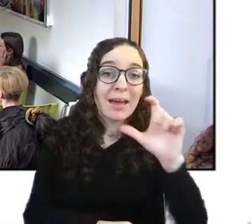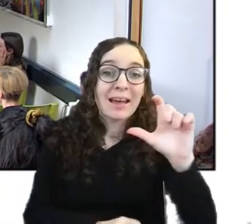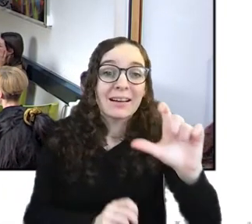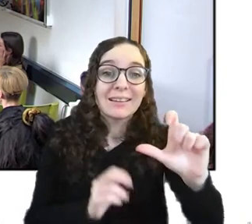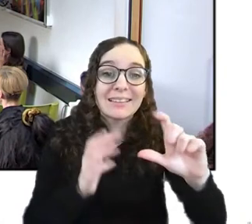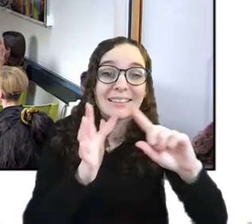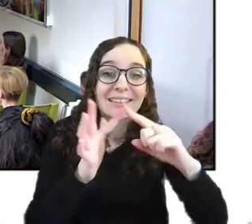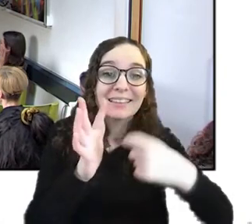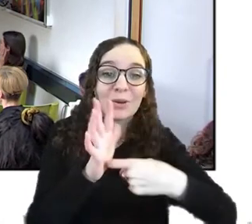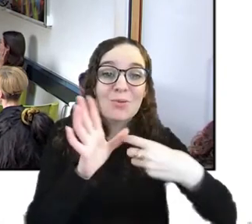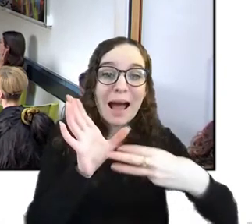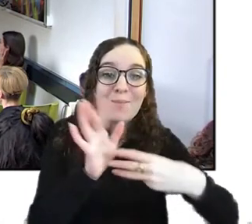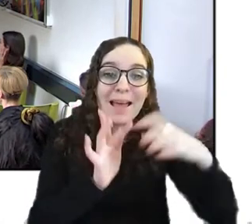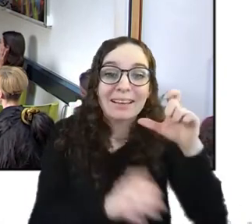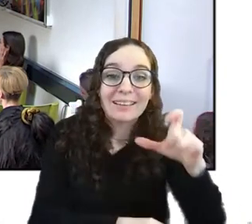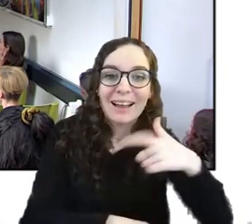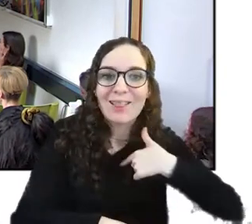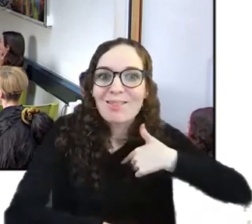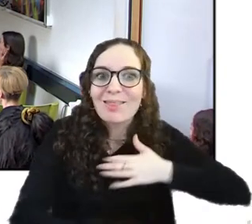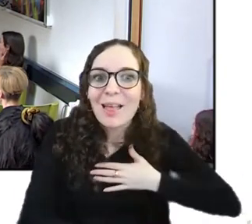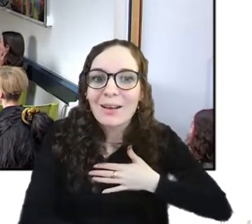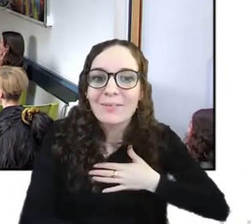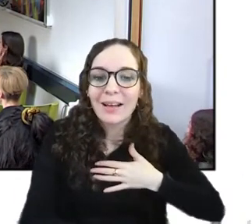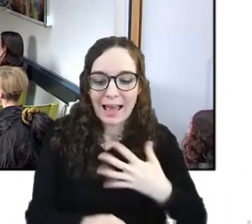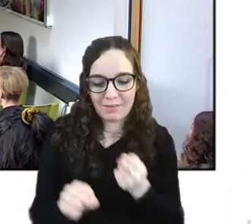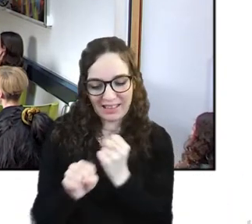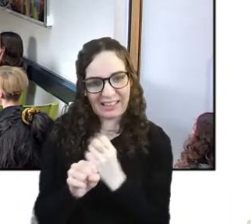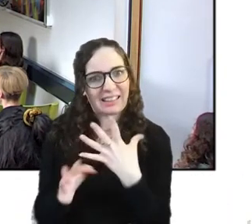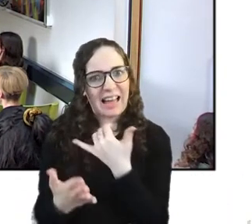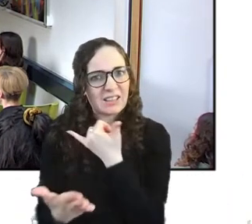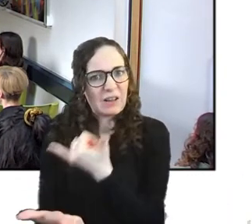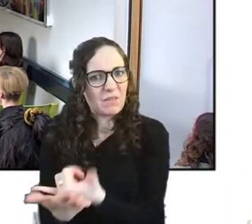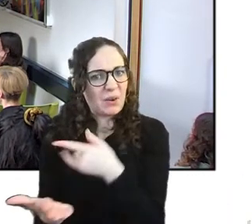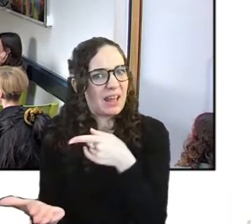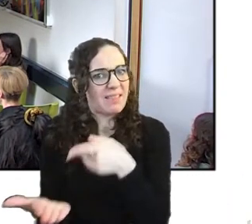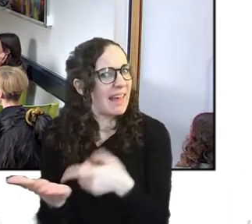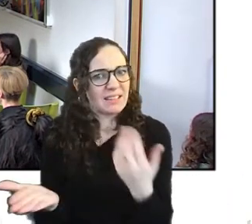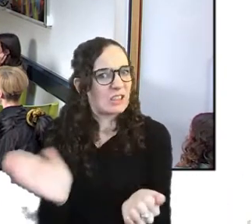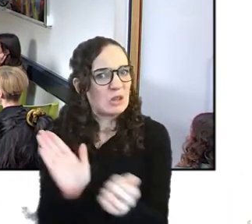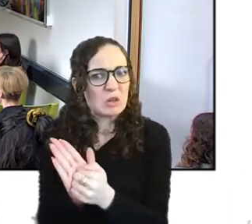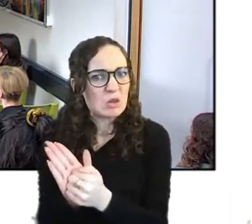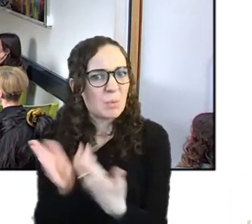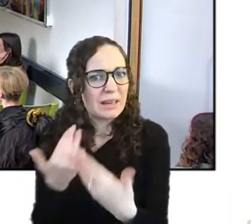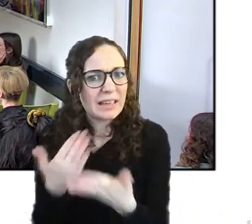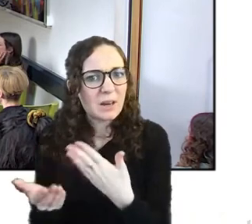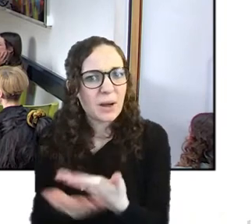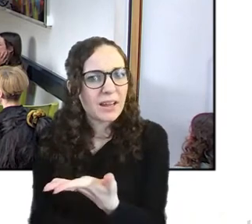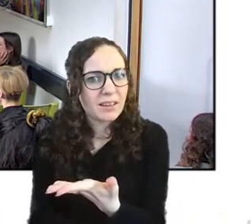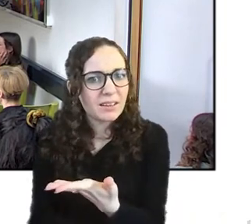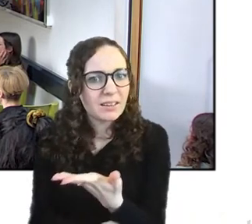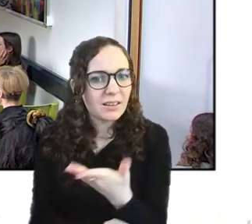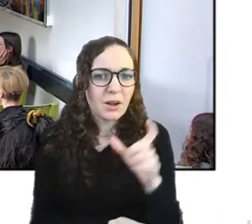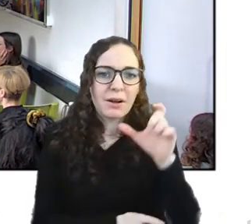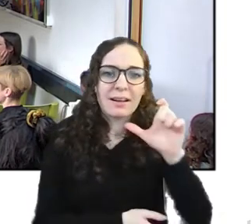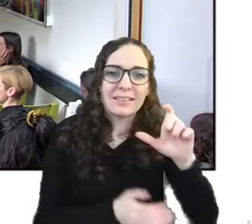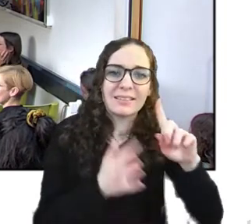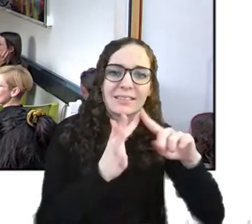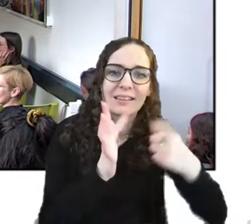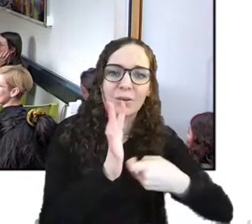i mean we have glass phones that's stupid too um i don't know not sure